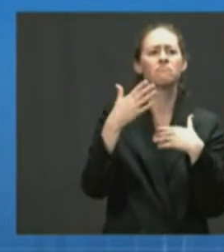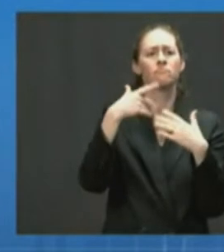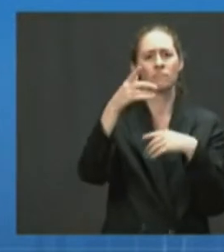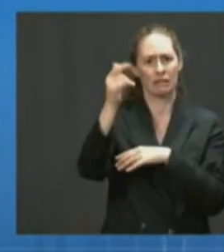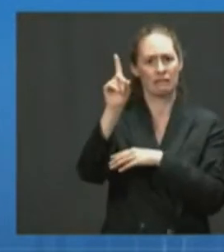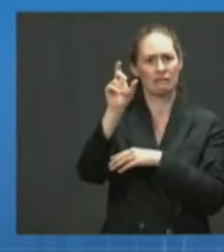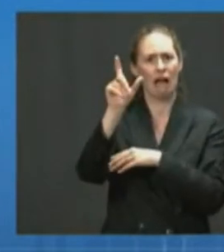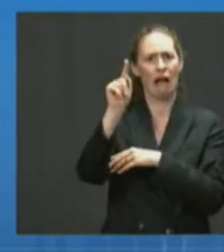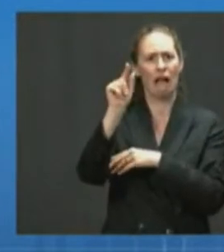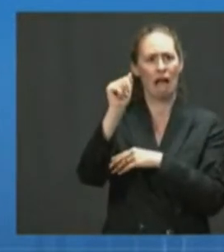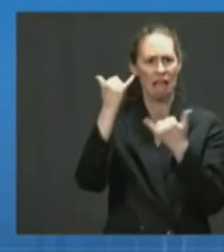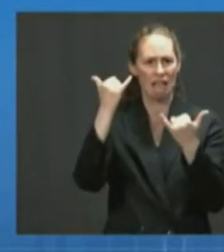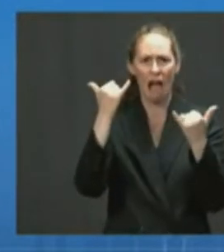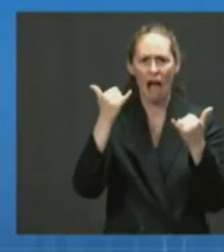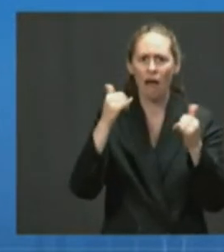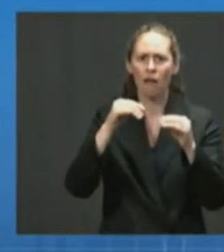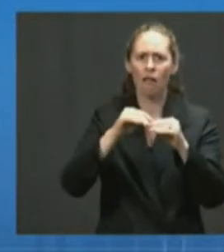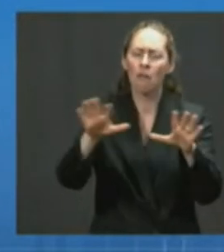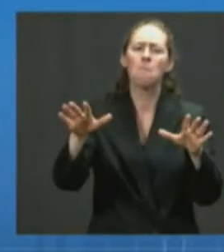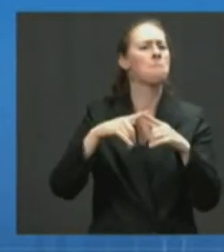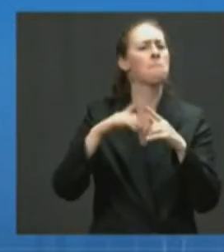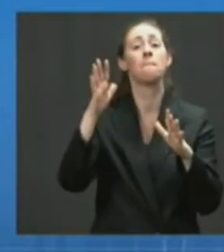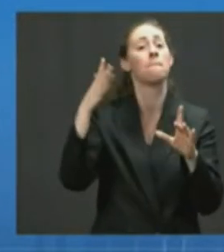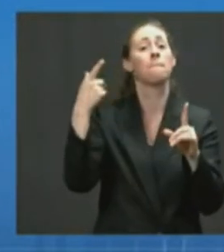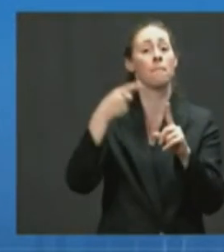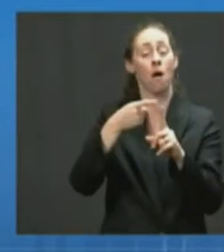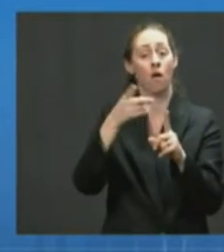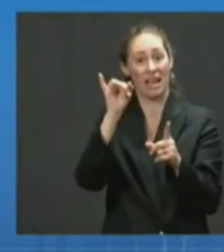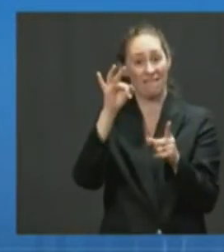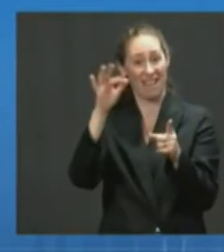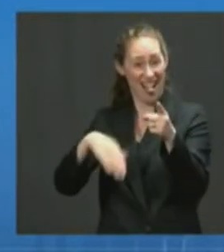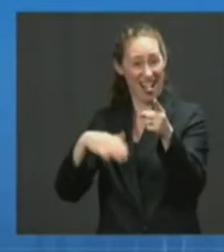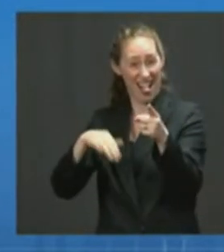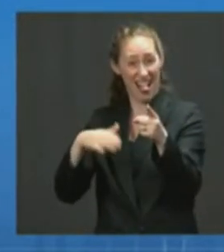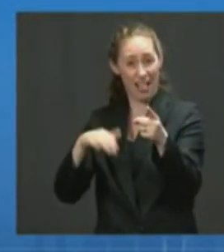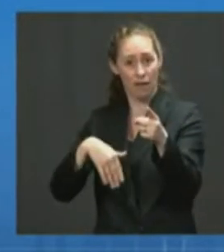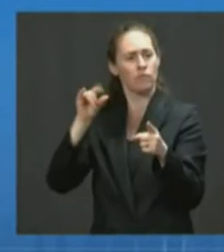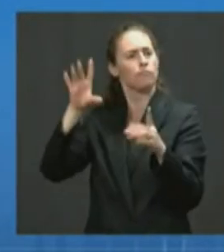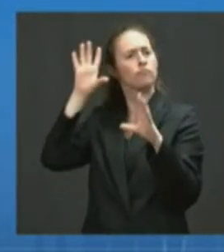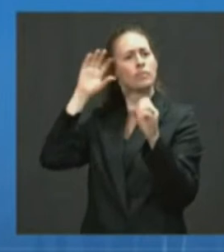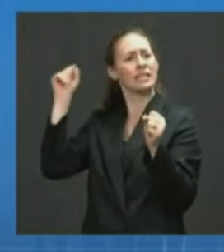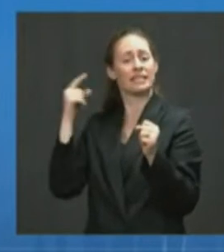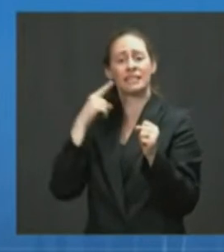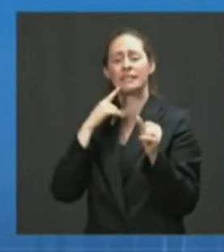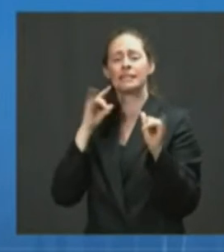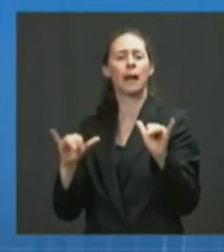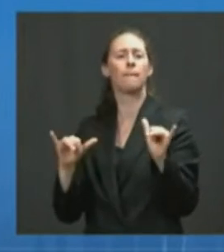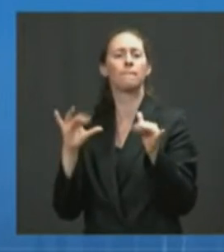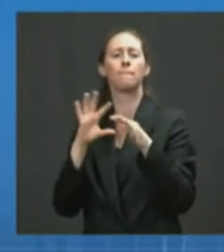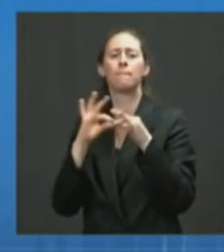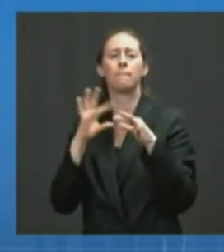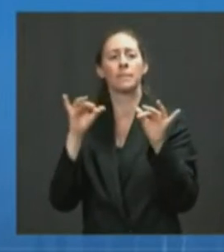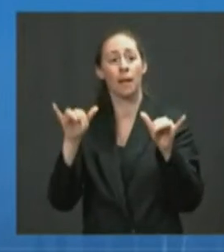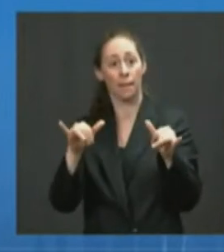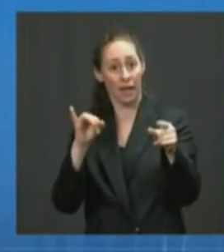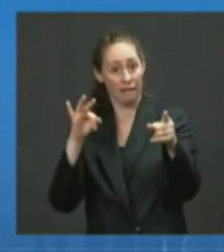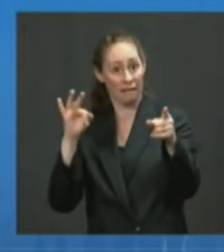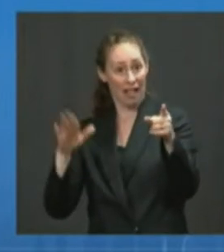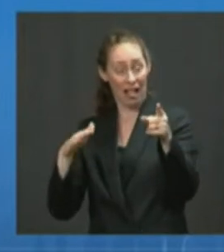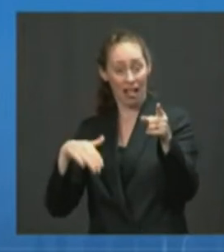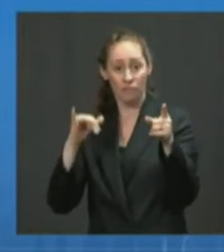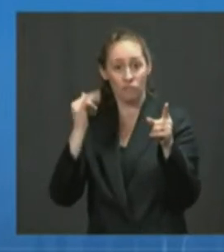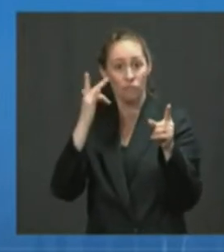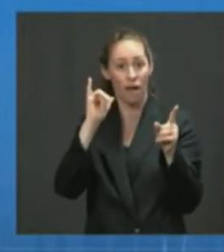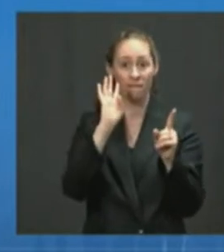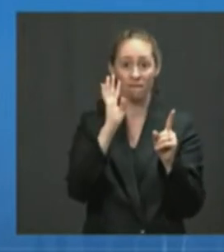variant. If you are not vaccinated, as the president spoke to unvaccinated people last night and back on July 4th, you need to